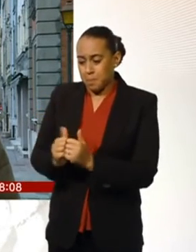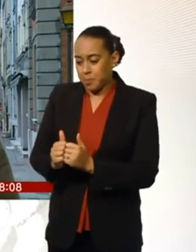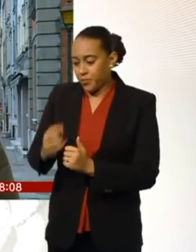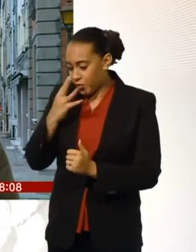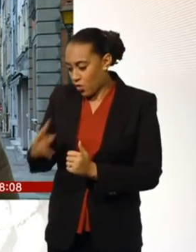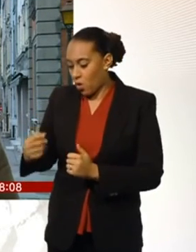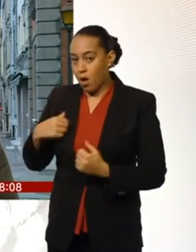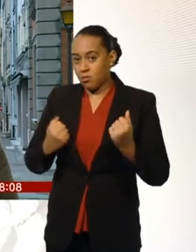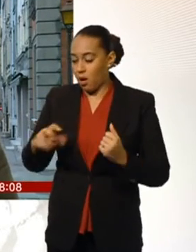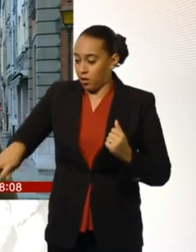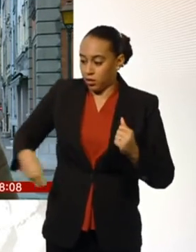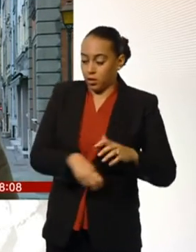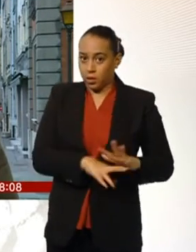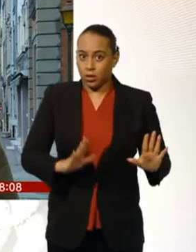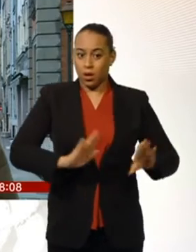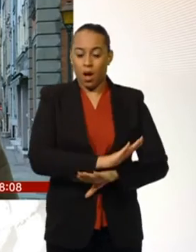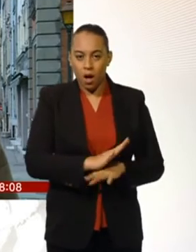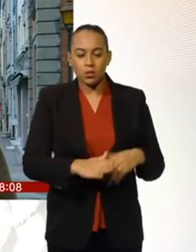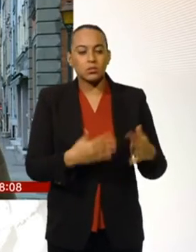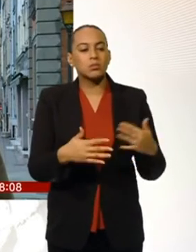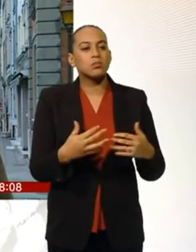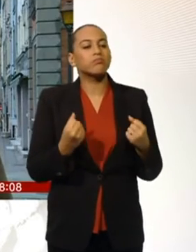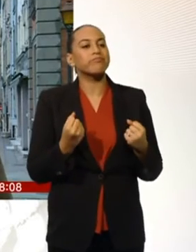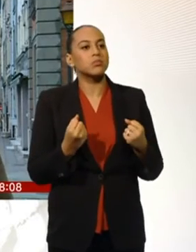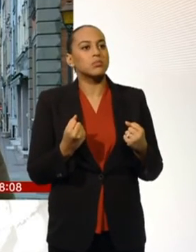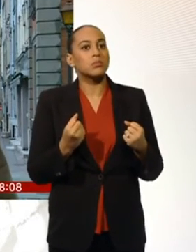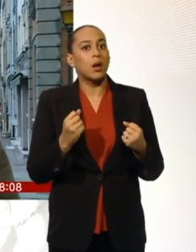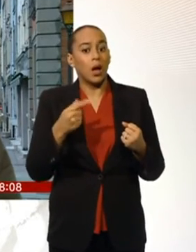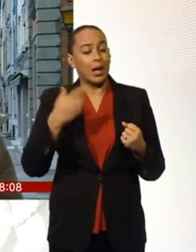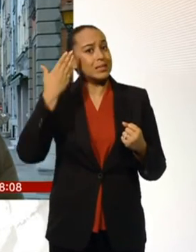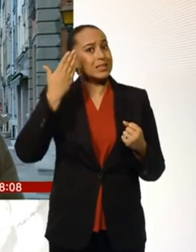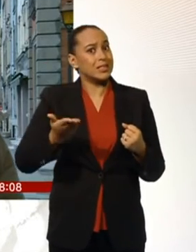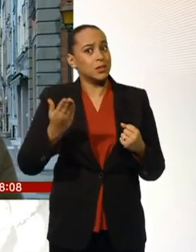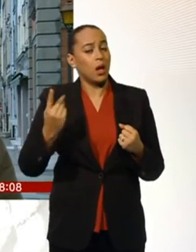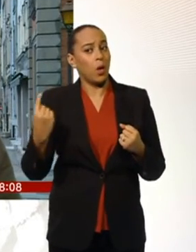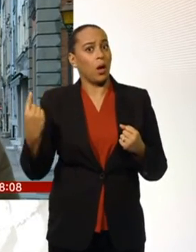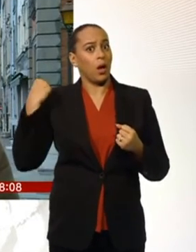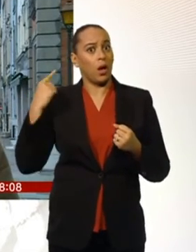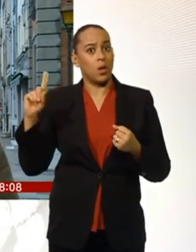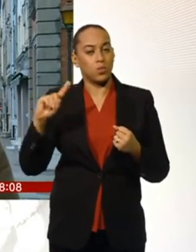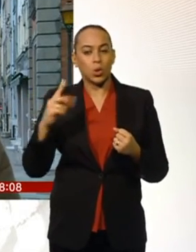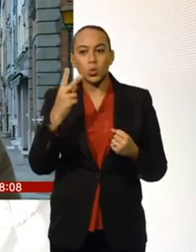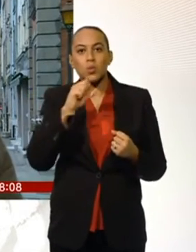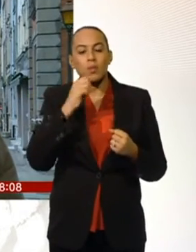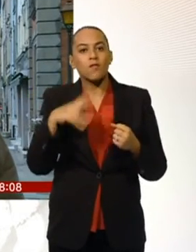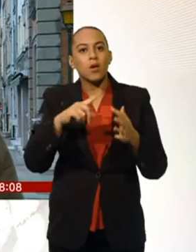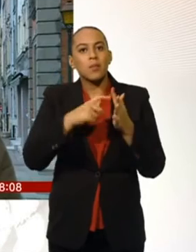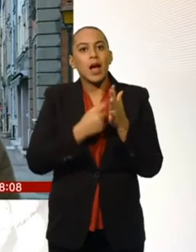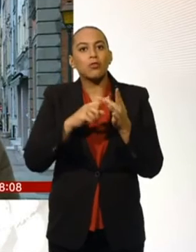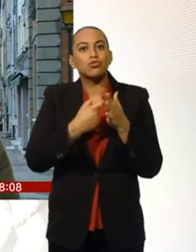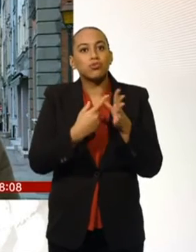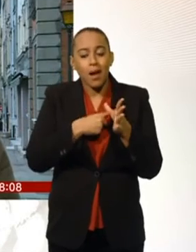his vehicle, but unbeknownst to him, two Eritrean men had also got onto his vehicle. They were spotted by detector dogs